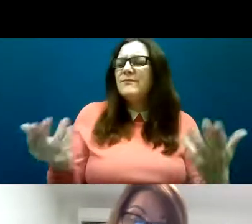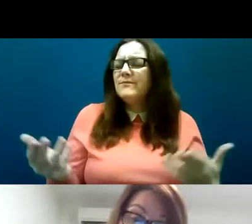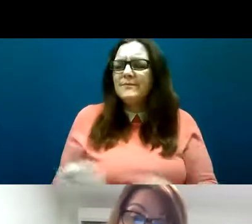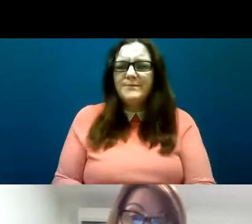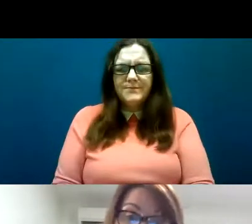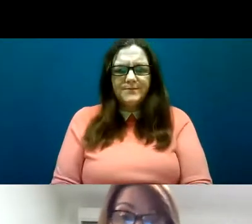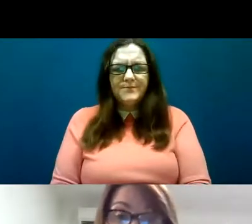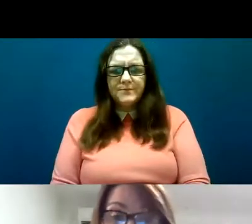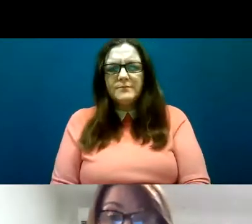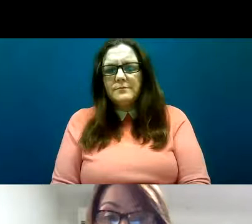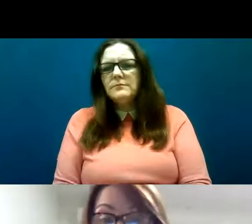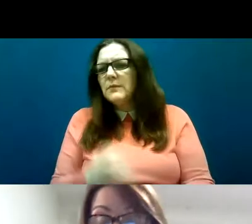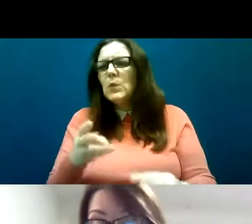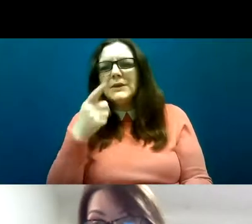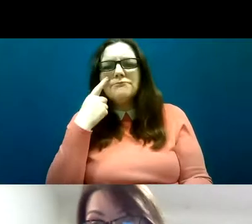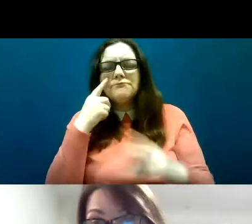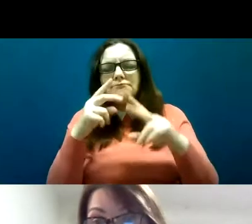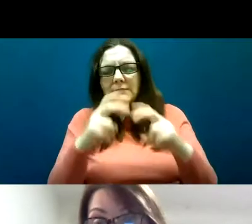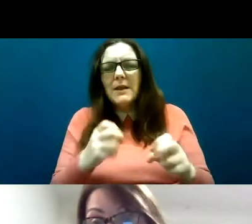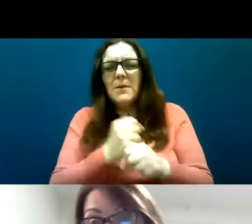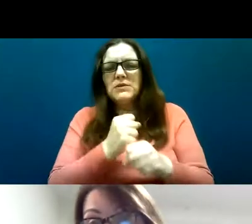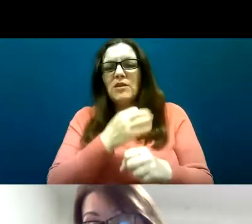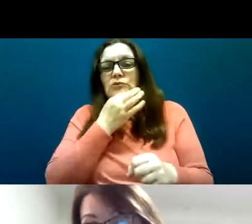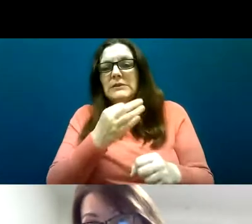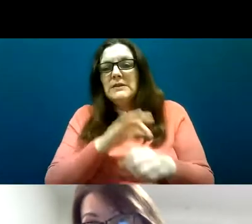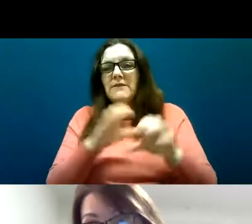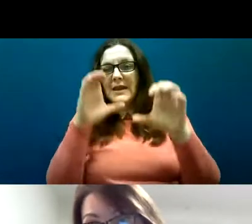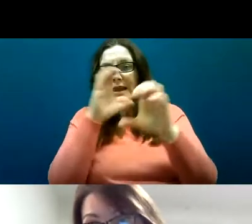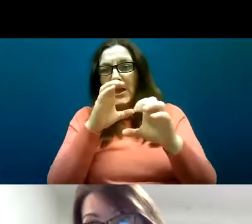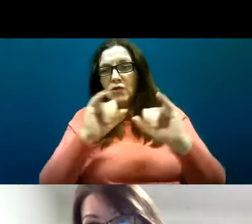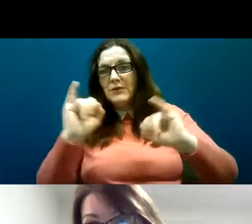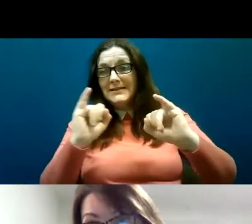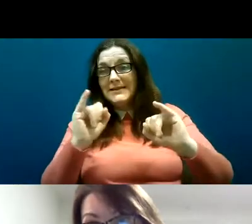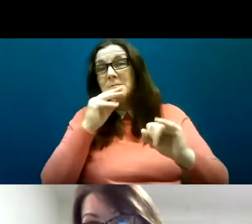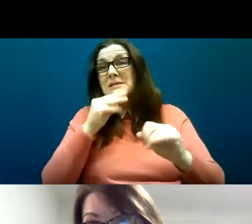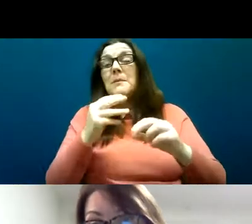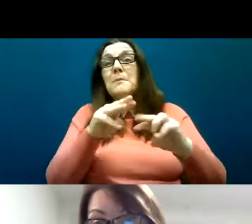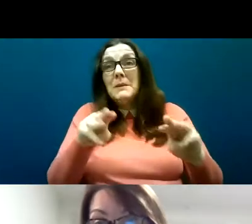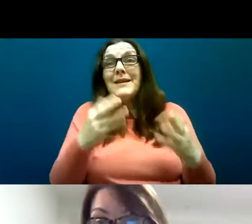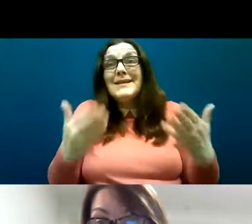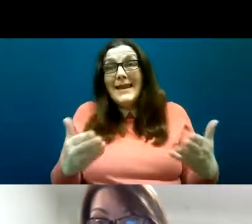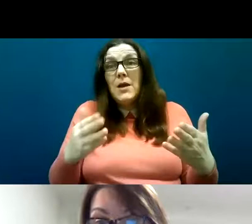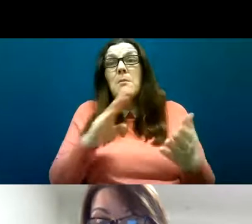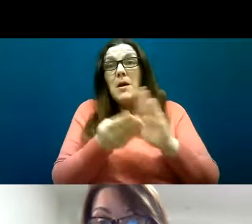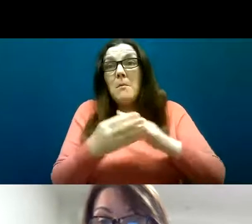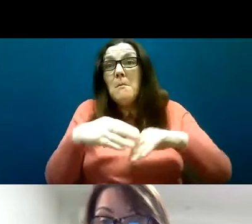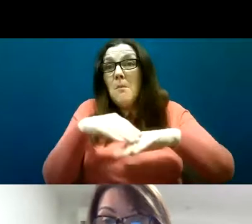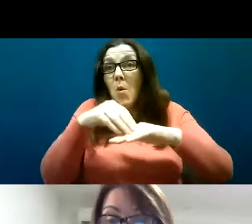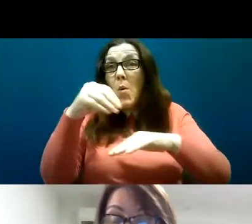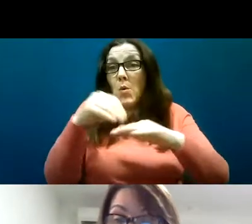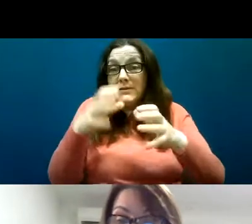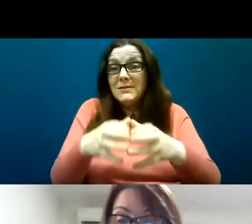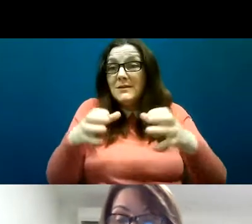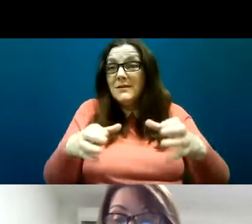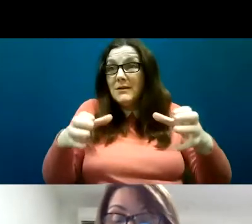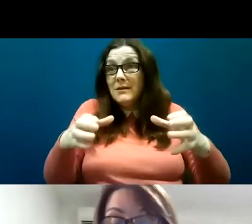We will also look at the risk of care prices. So with this ageing population of people with intellectual disability and ageing carers, there's a